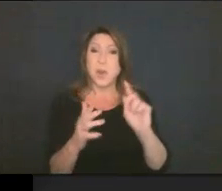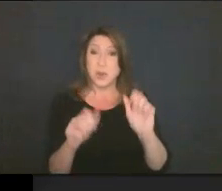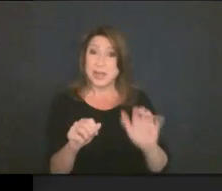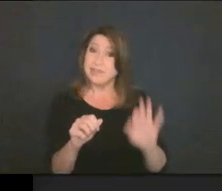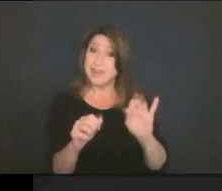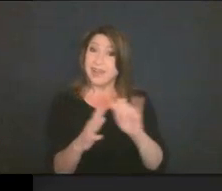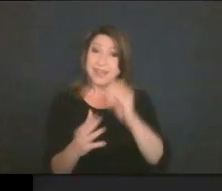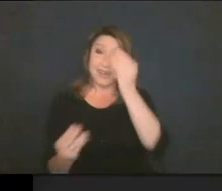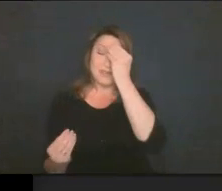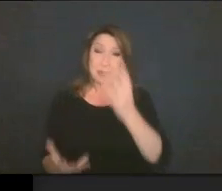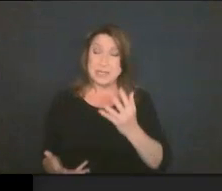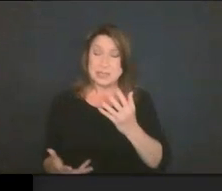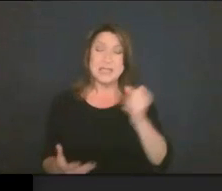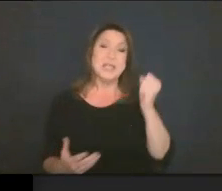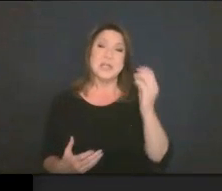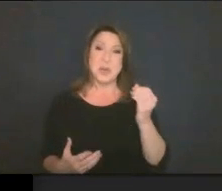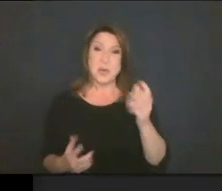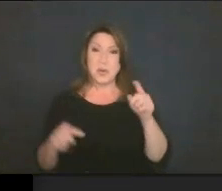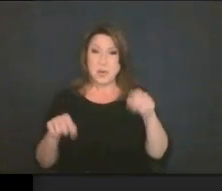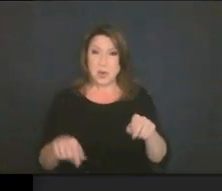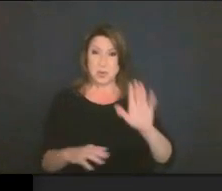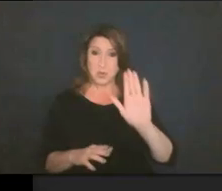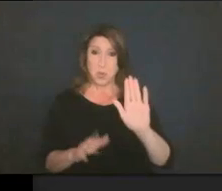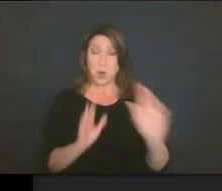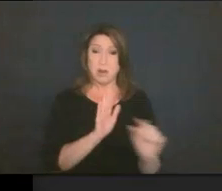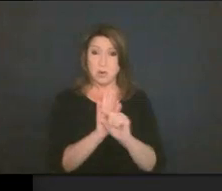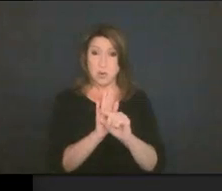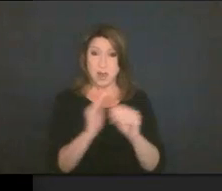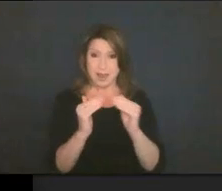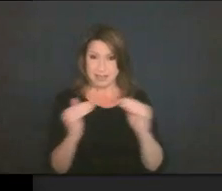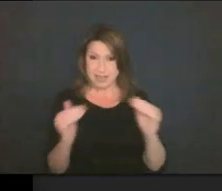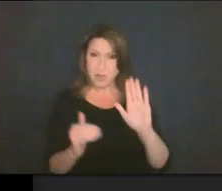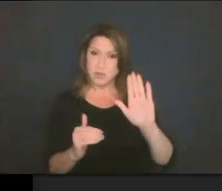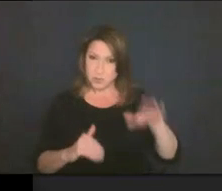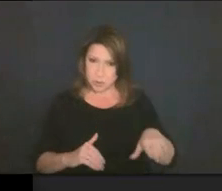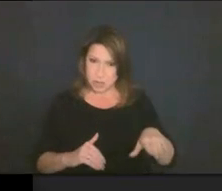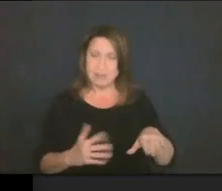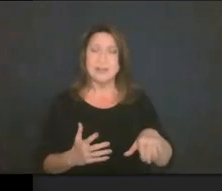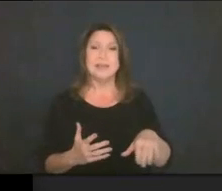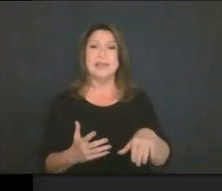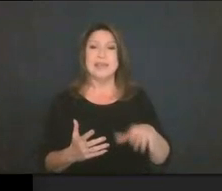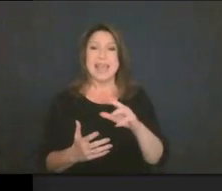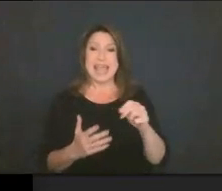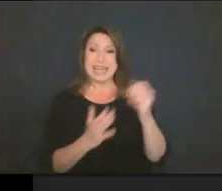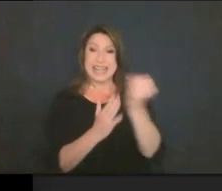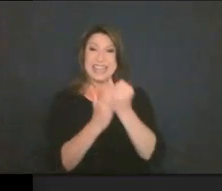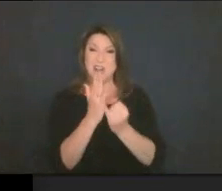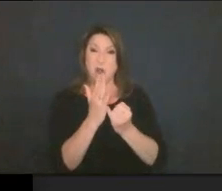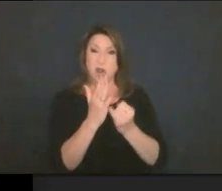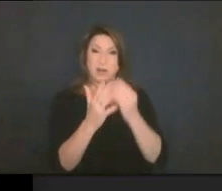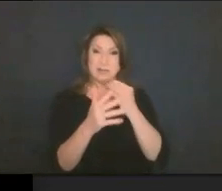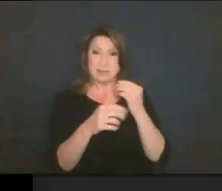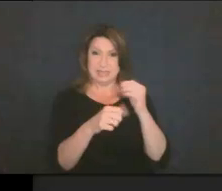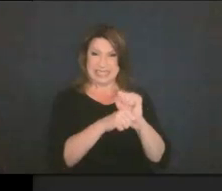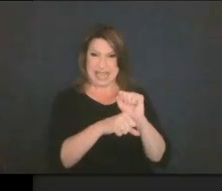information. So you would go to your grade level of your child and the art assignments and zoom